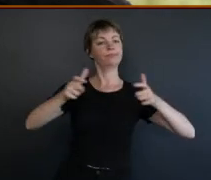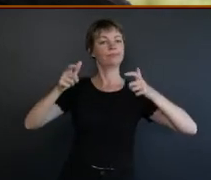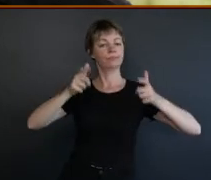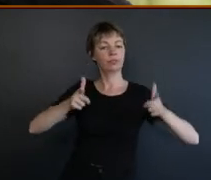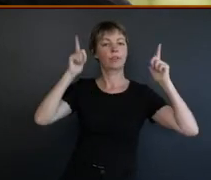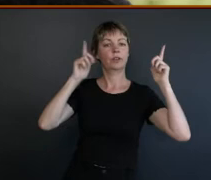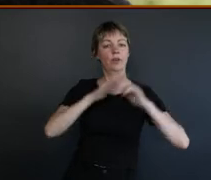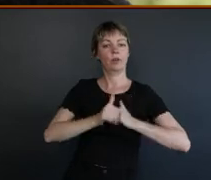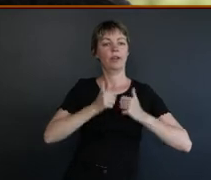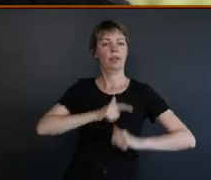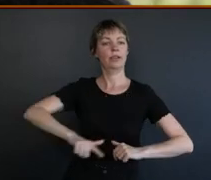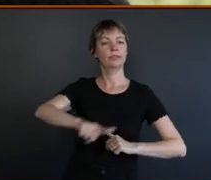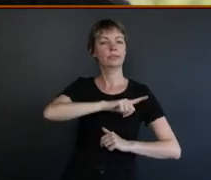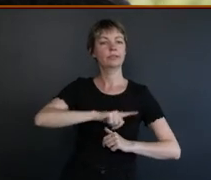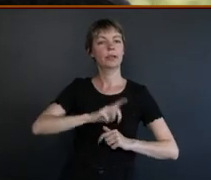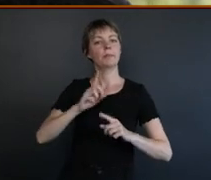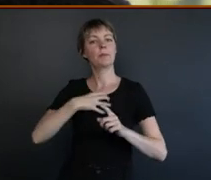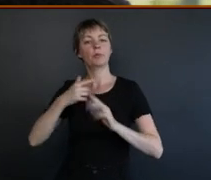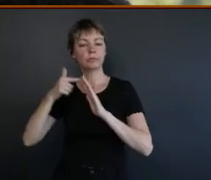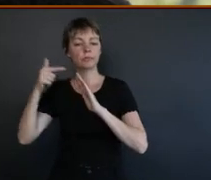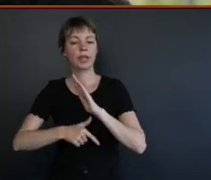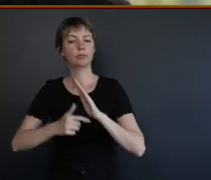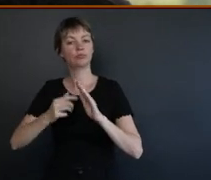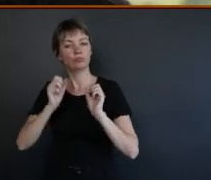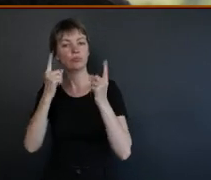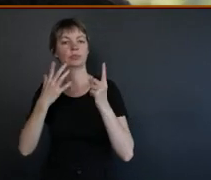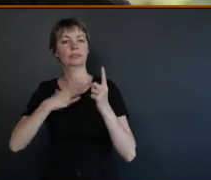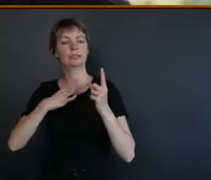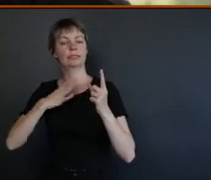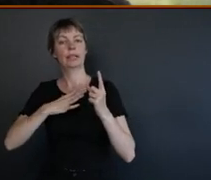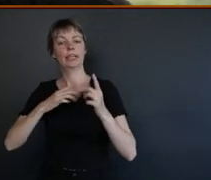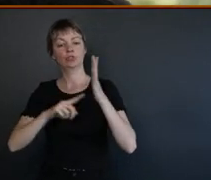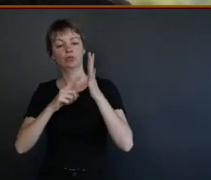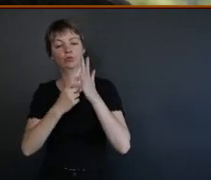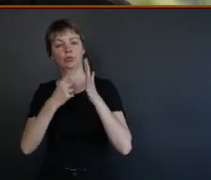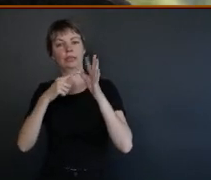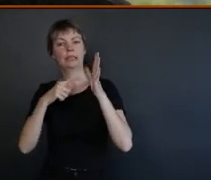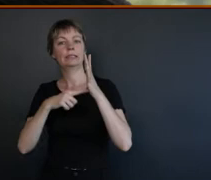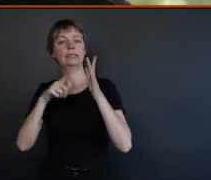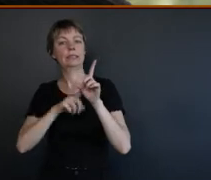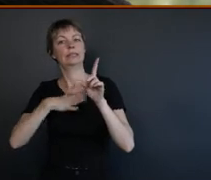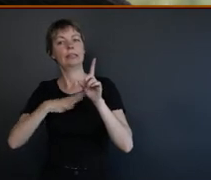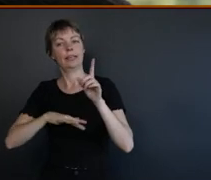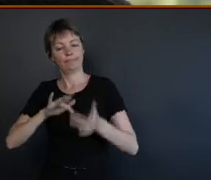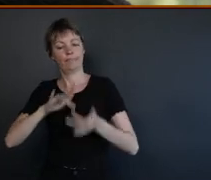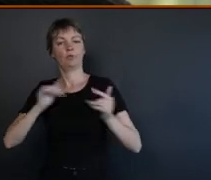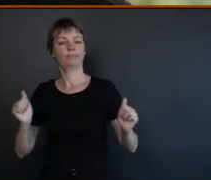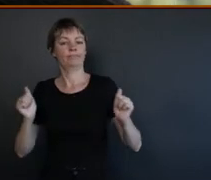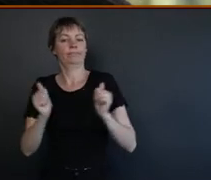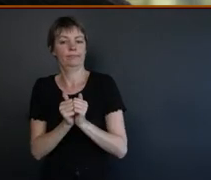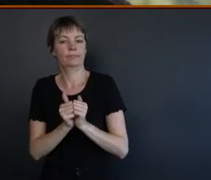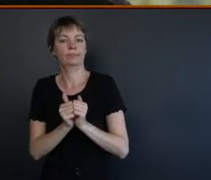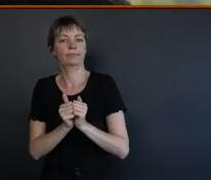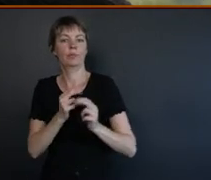But it goes a bit deeper than that as well, and it's recognising the need for treaties and formal agreements between us and the